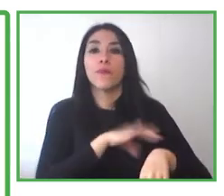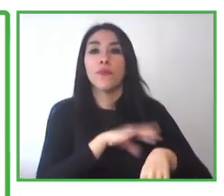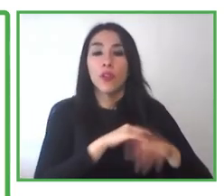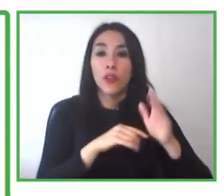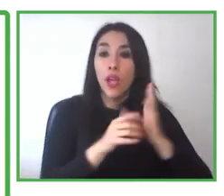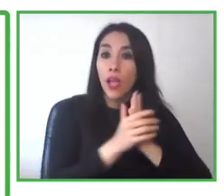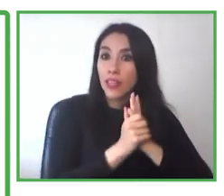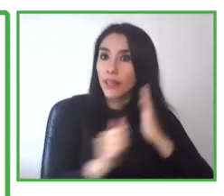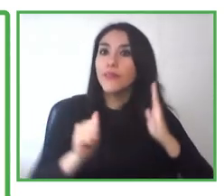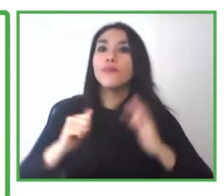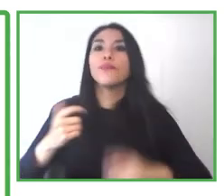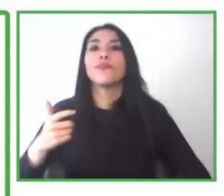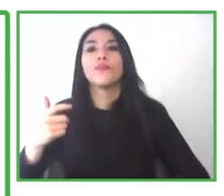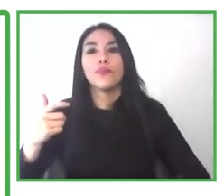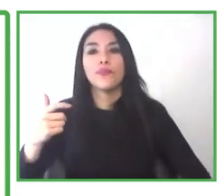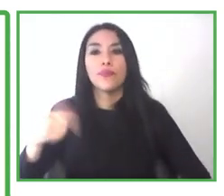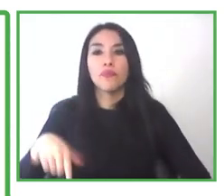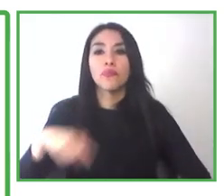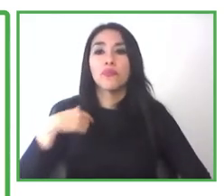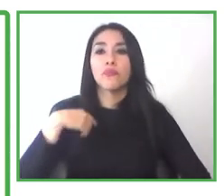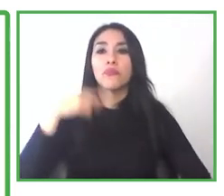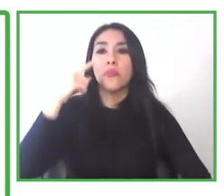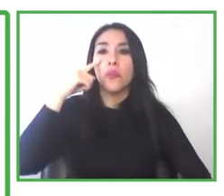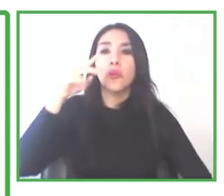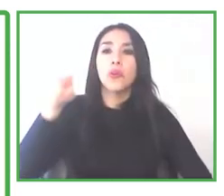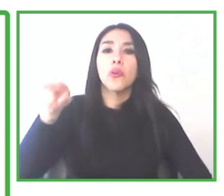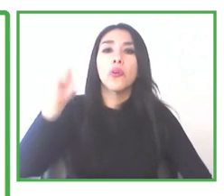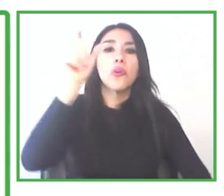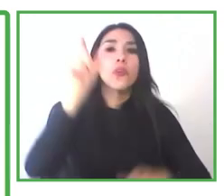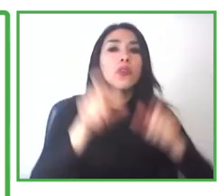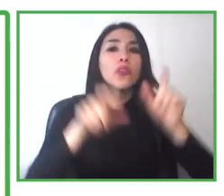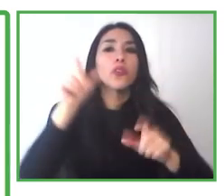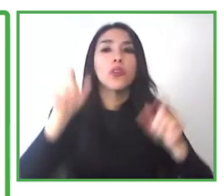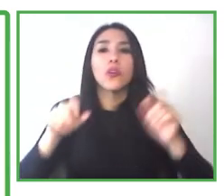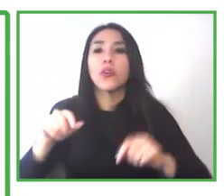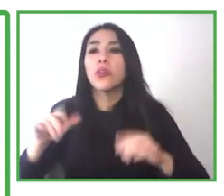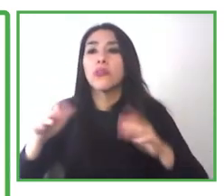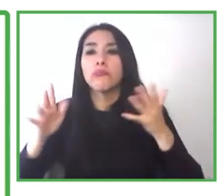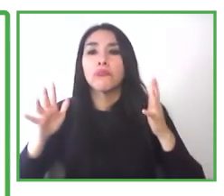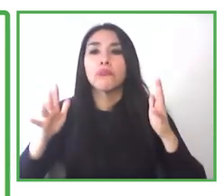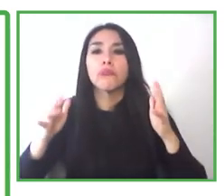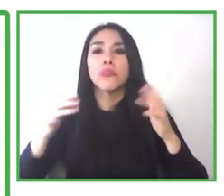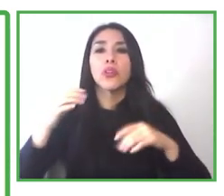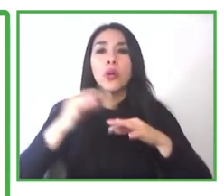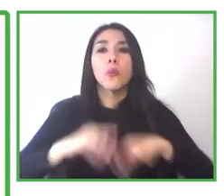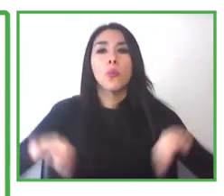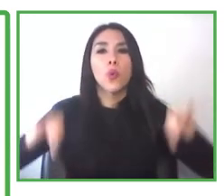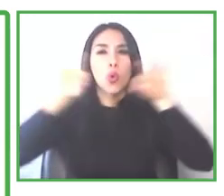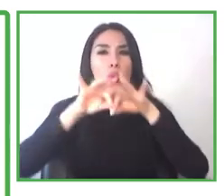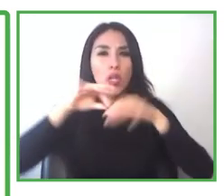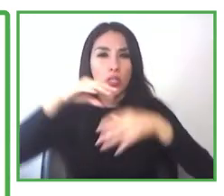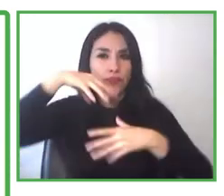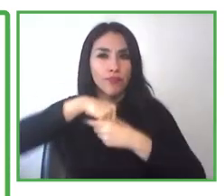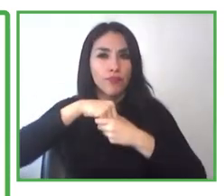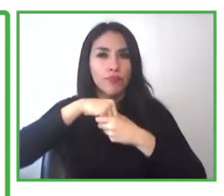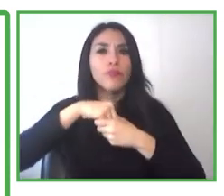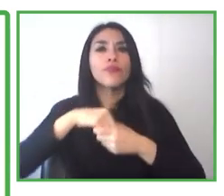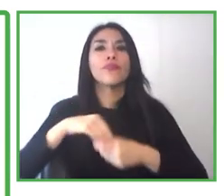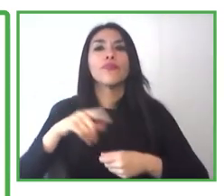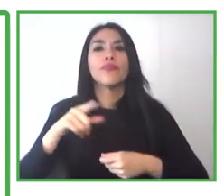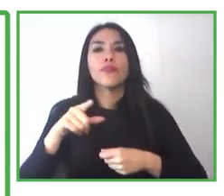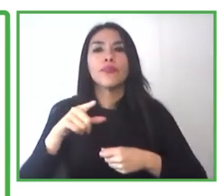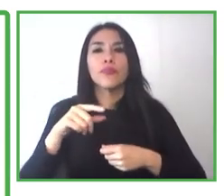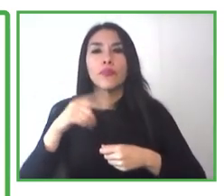person may present. We bet for a work in inclusion of gender and disability